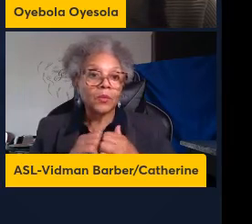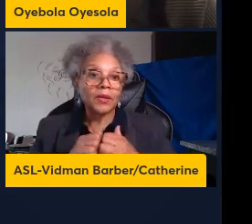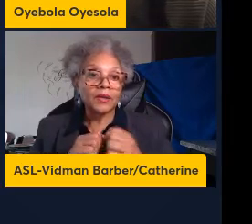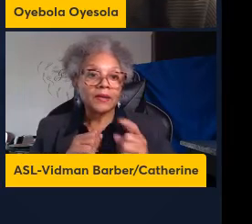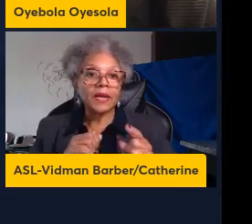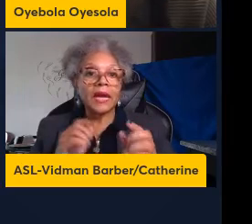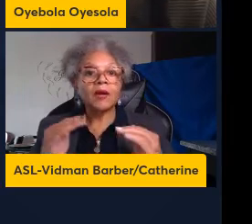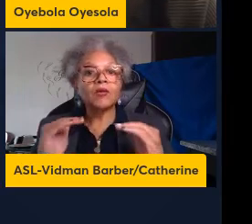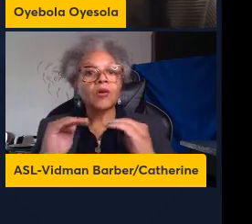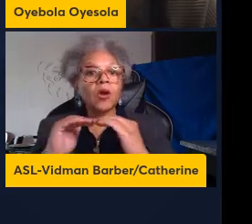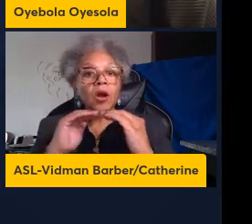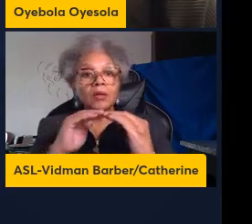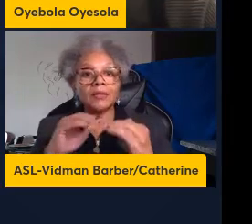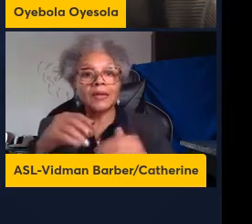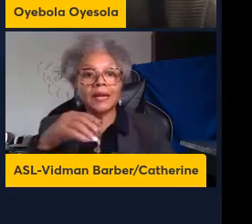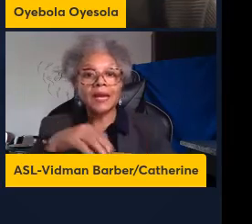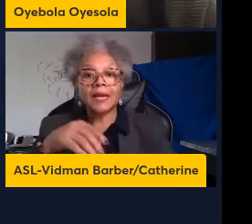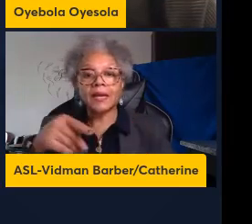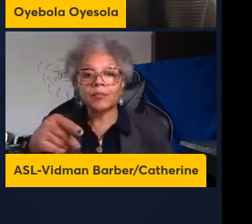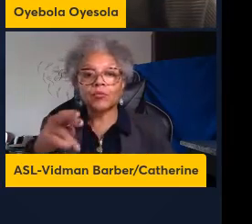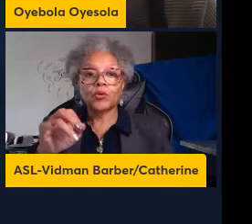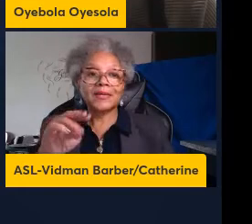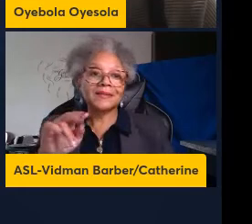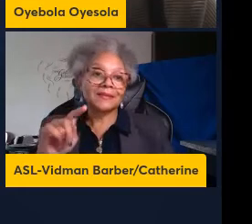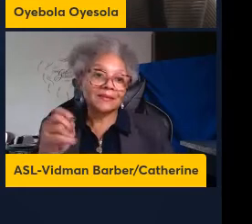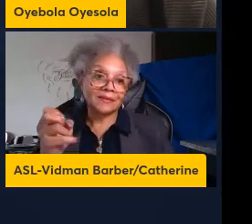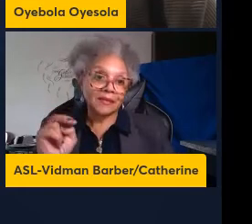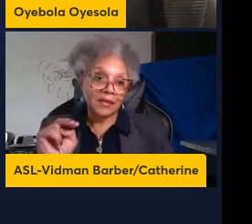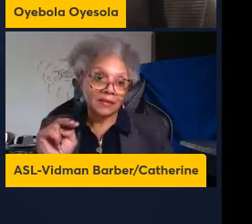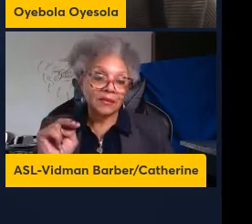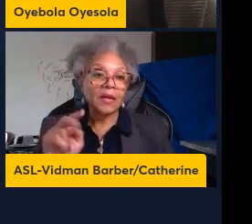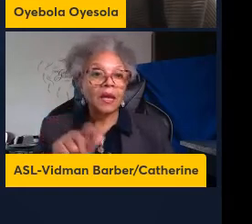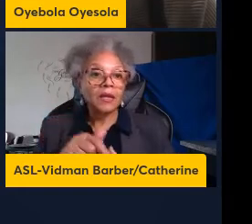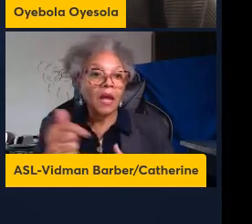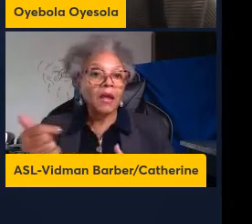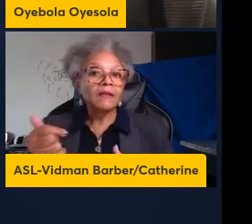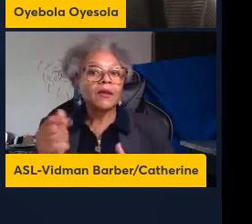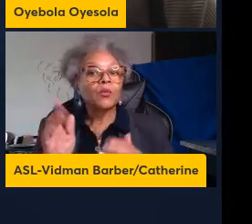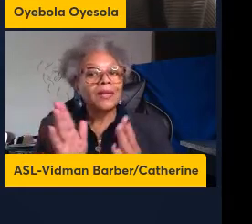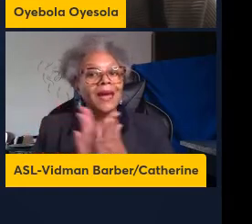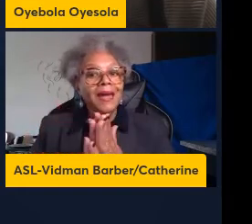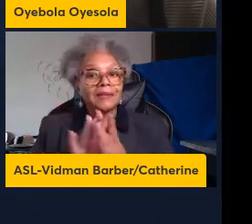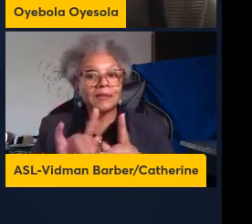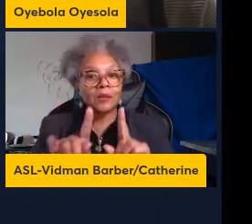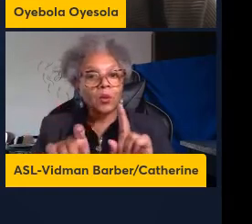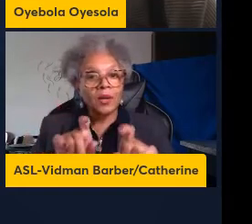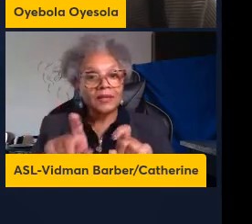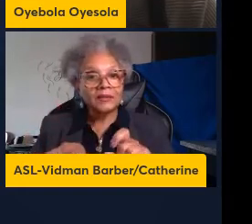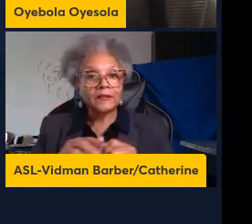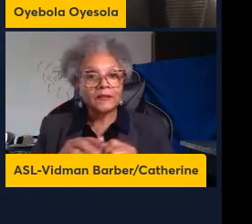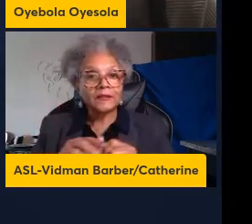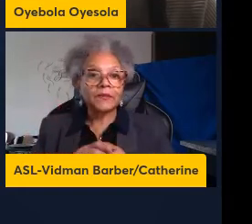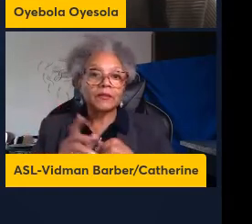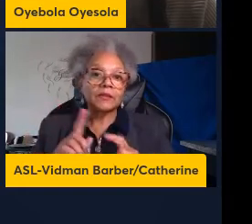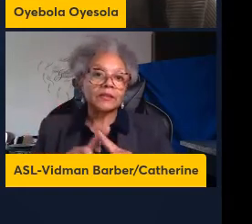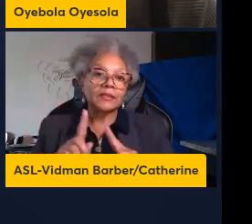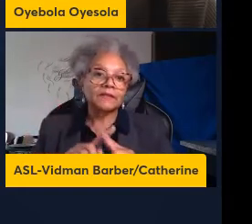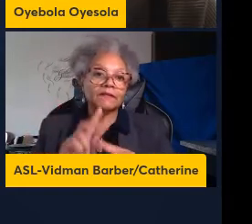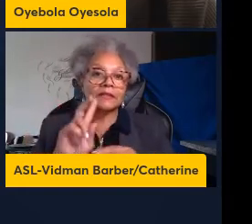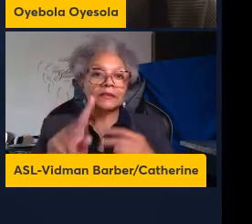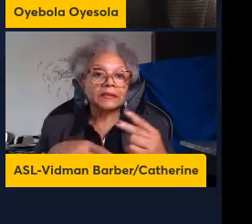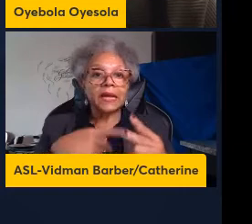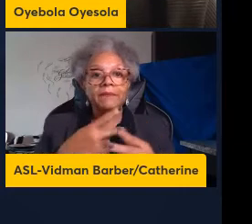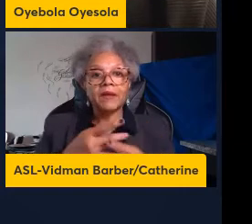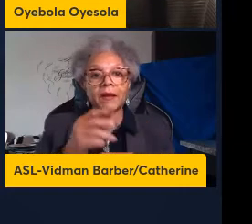colleagues at Princeton as well as anyway you always had to ask this question using different strain of mice as